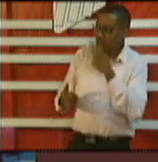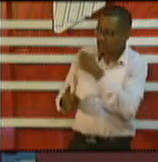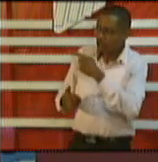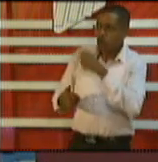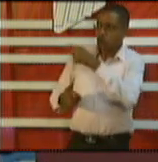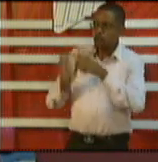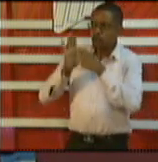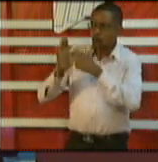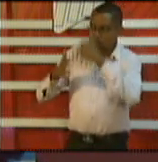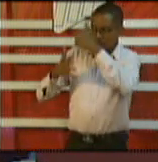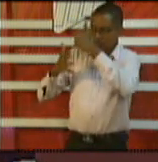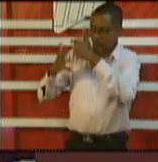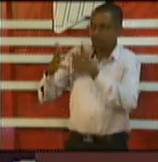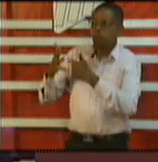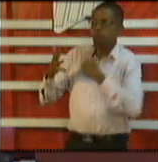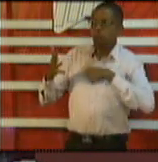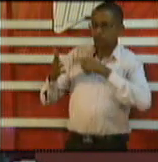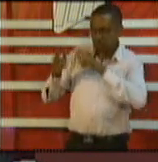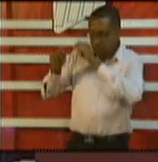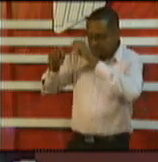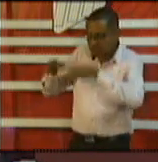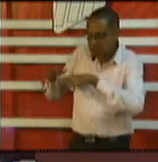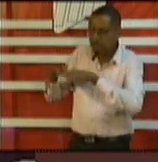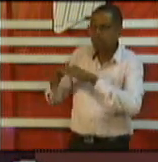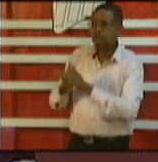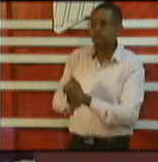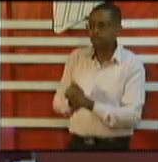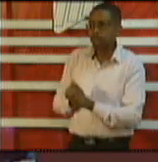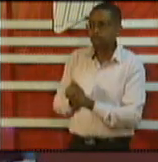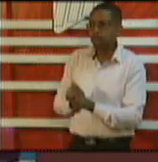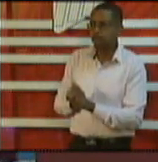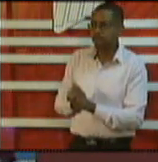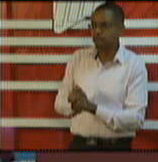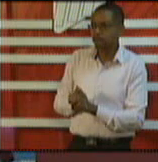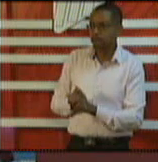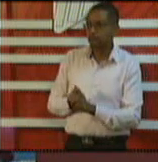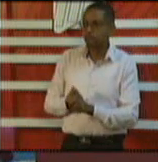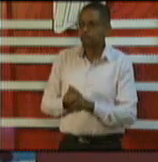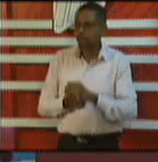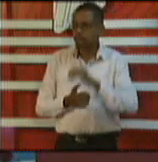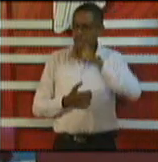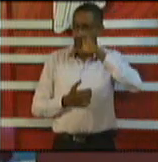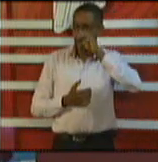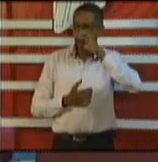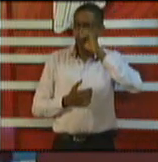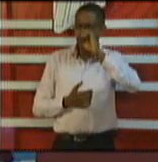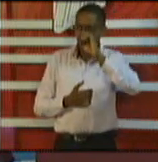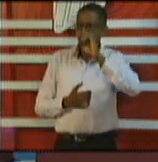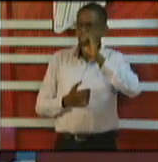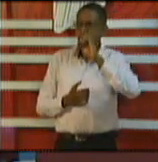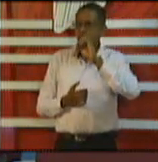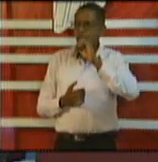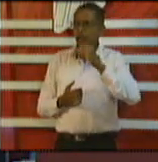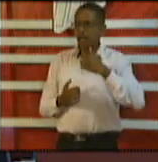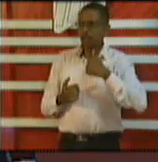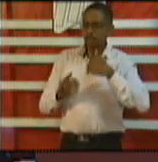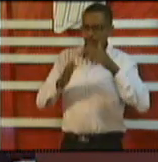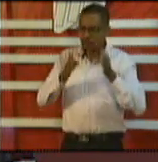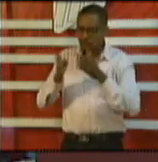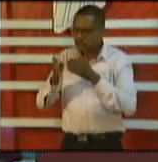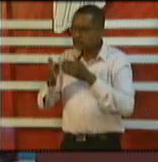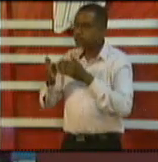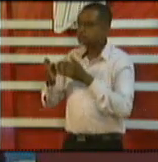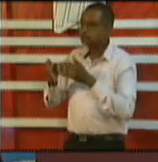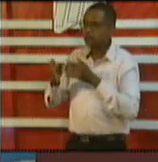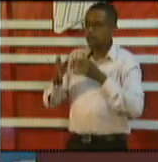course in the County of St. Patrick in particular for the CMOH office to look out for individuals presenting possibly migrants there's a national